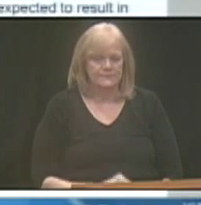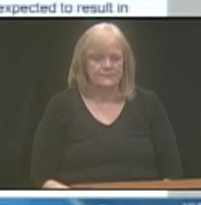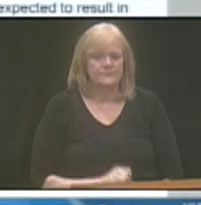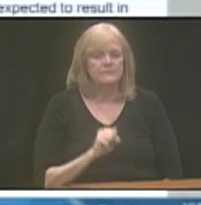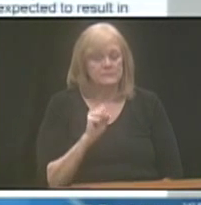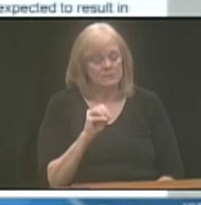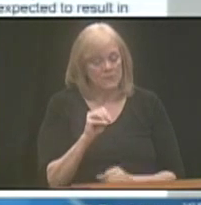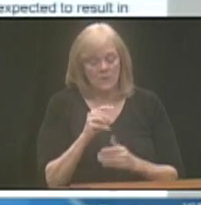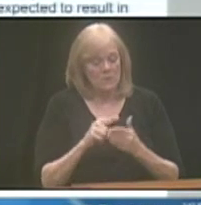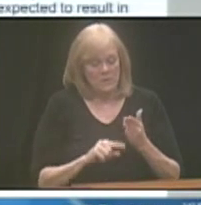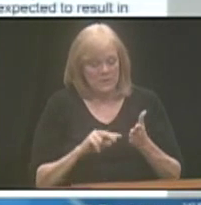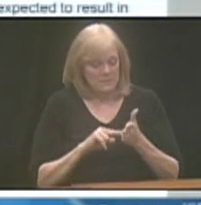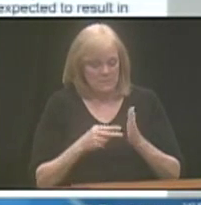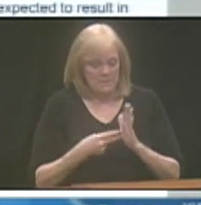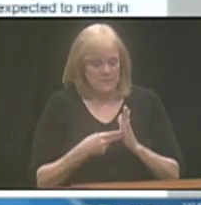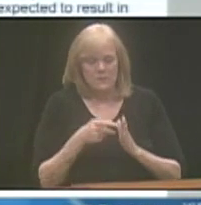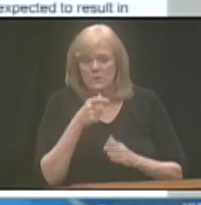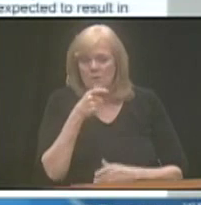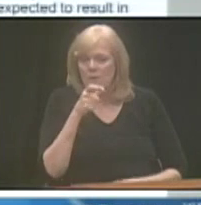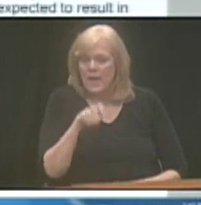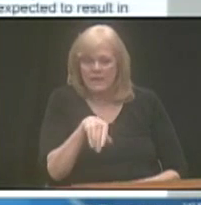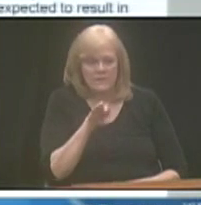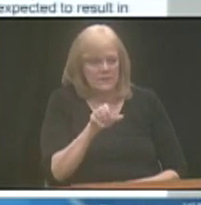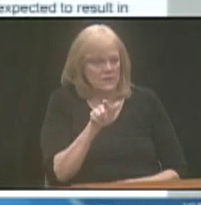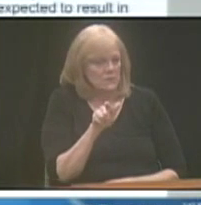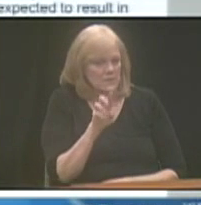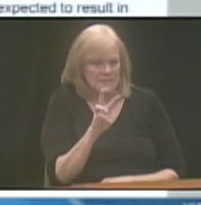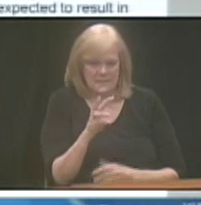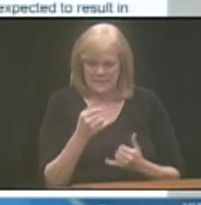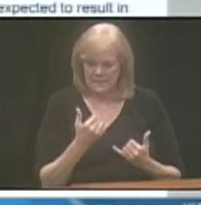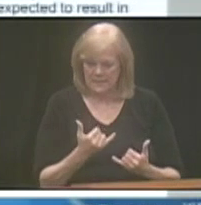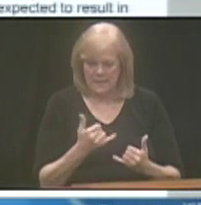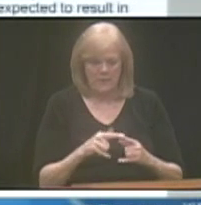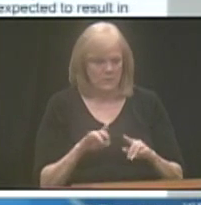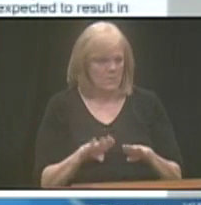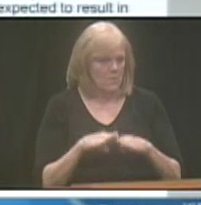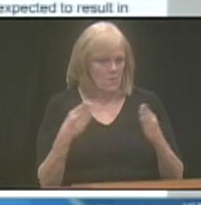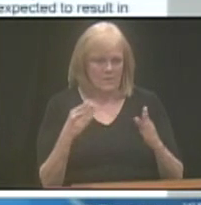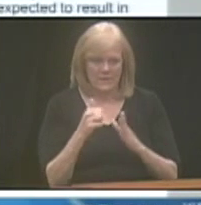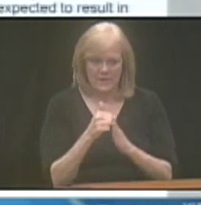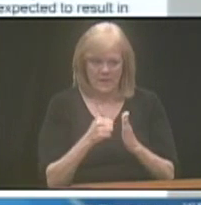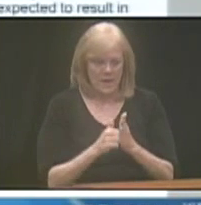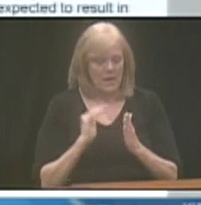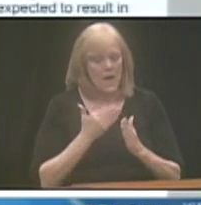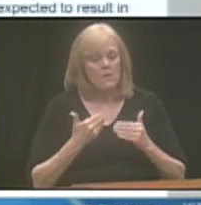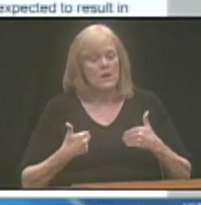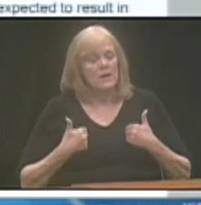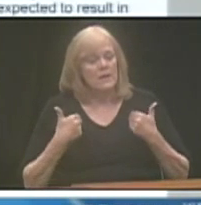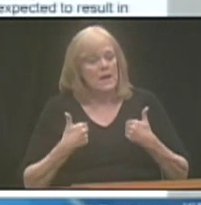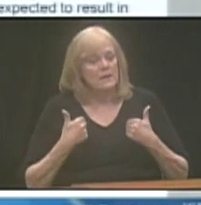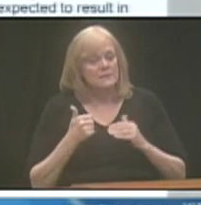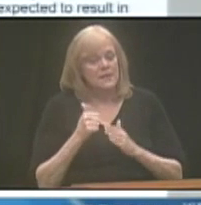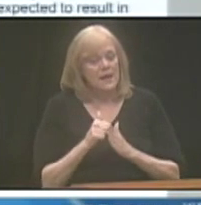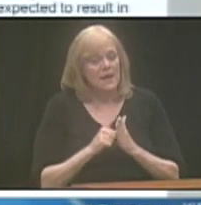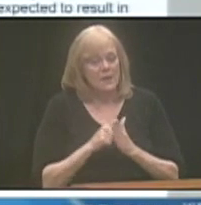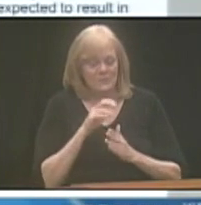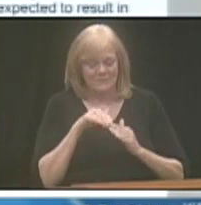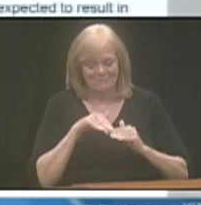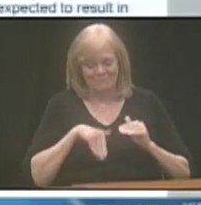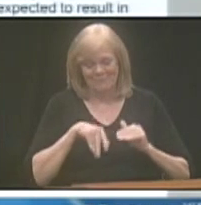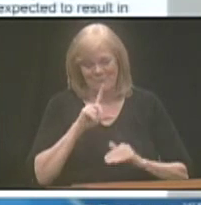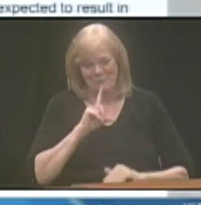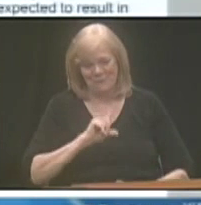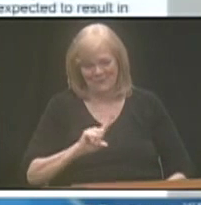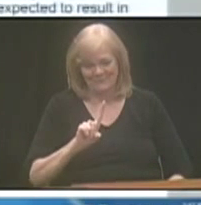So, what that means is that you don't have to be 26 today to open the account. Our youngest account owner is less than a year